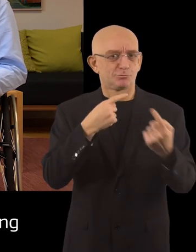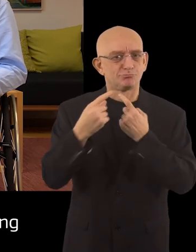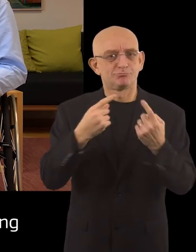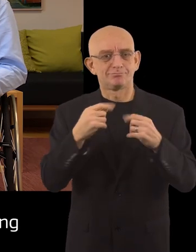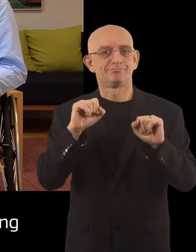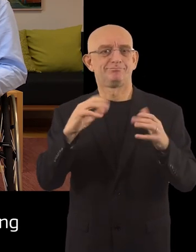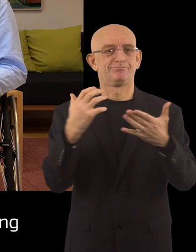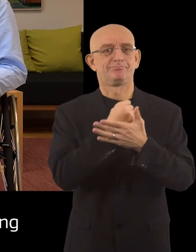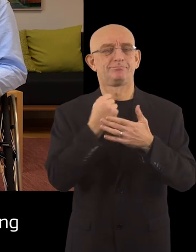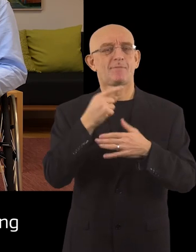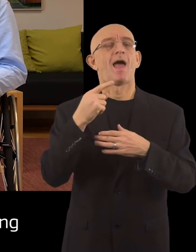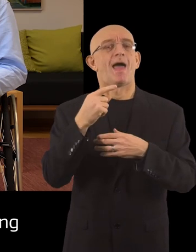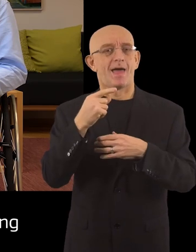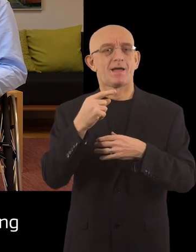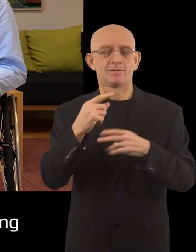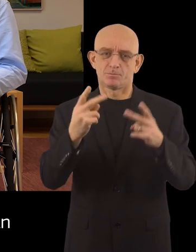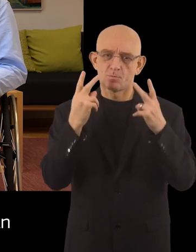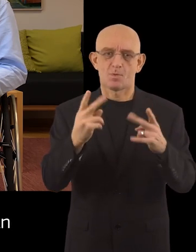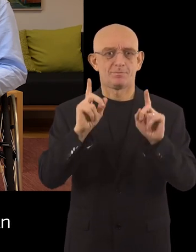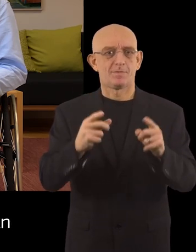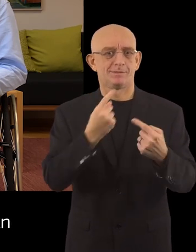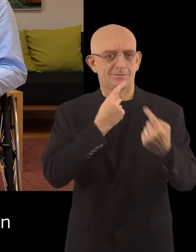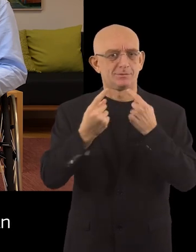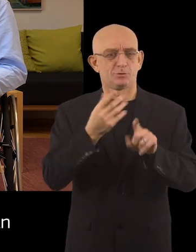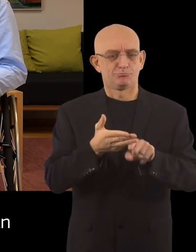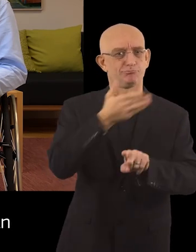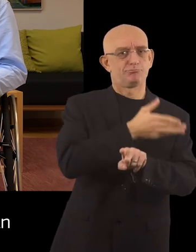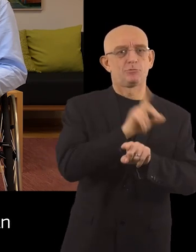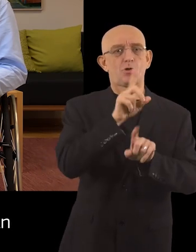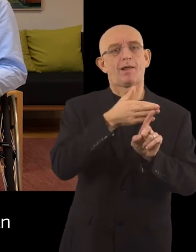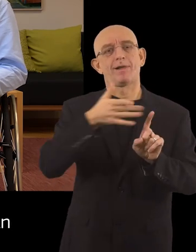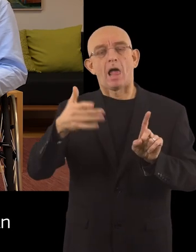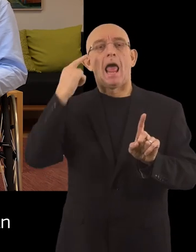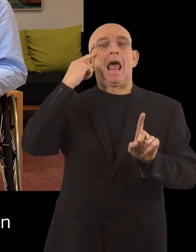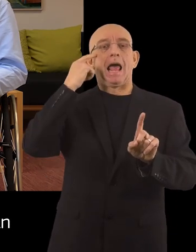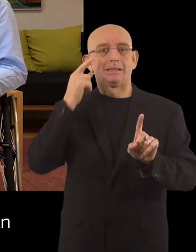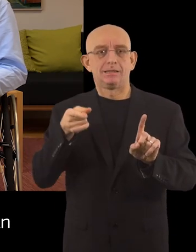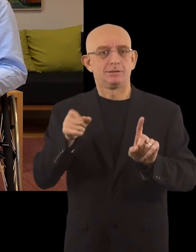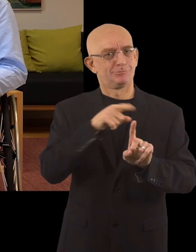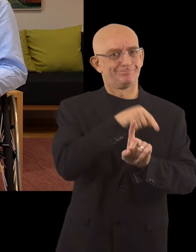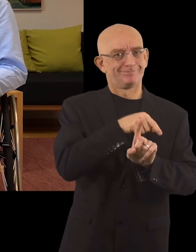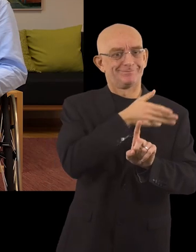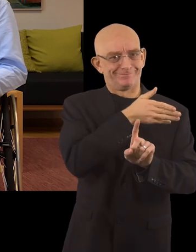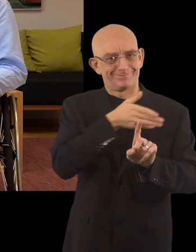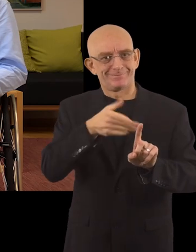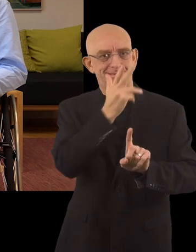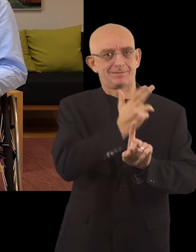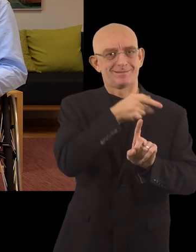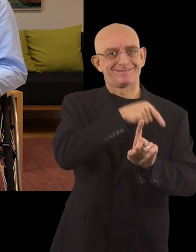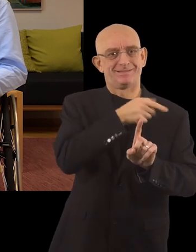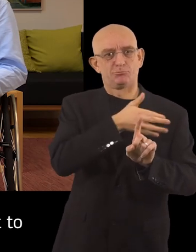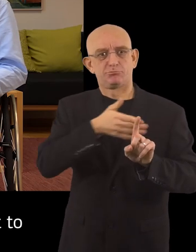Vi har lärt oss hur viktigt det är att ha dialog i ett tidigt skede när vi planerar och bygger vår stad.